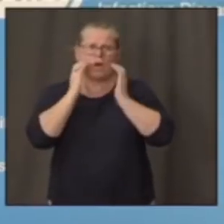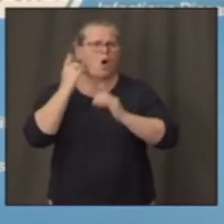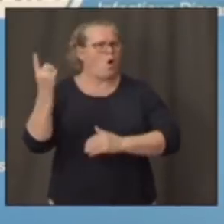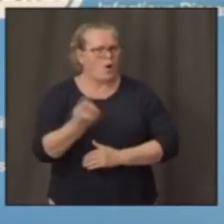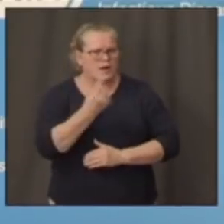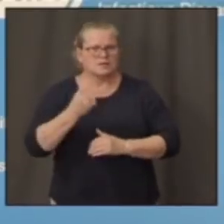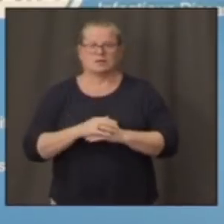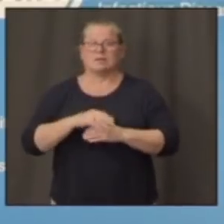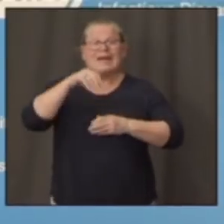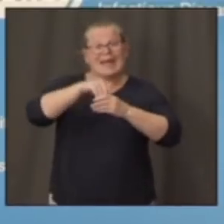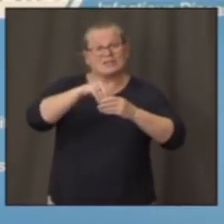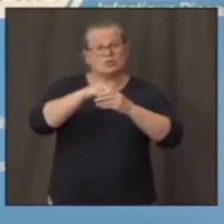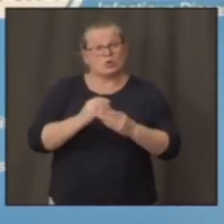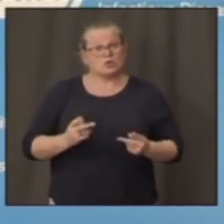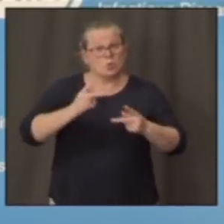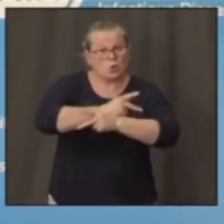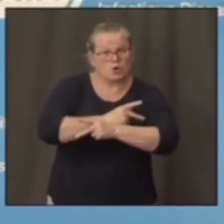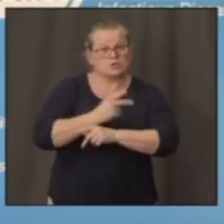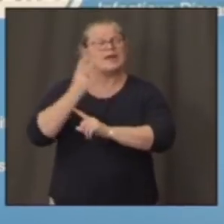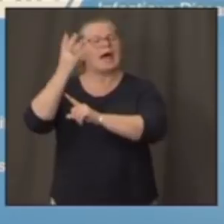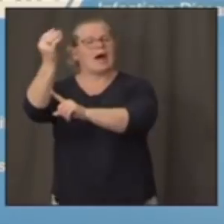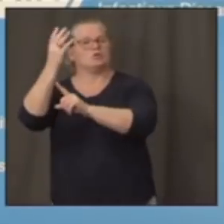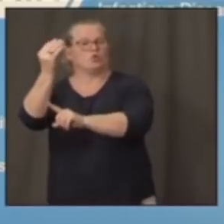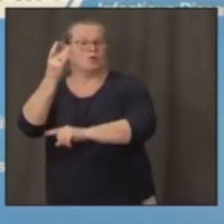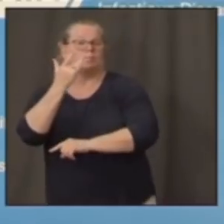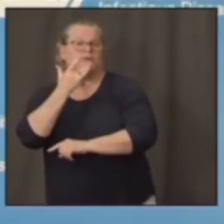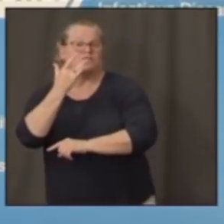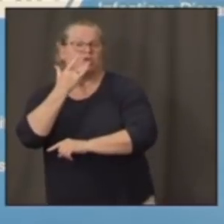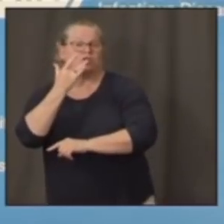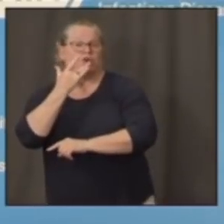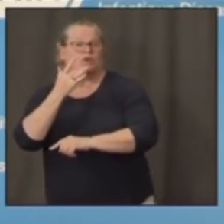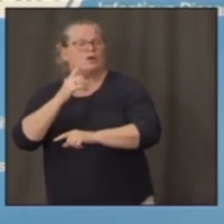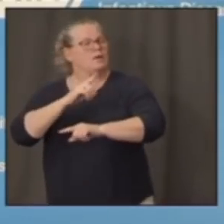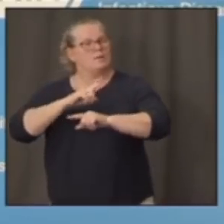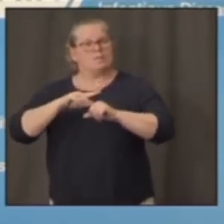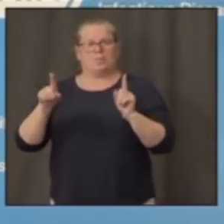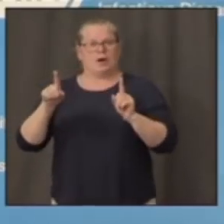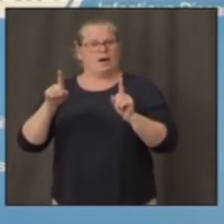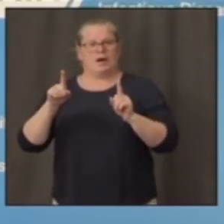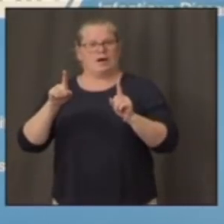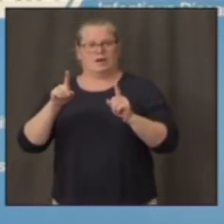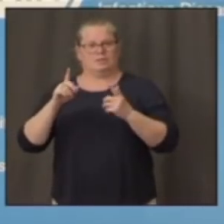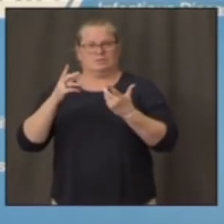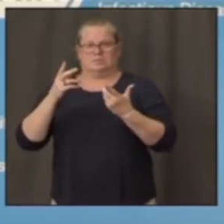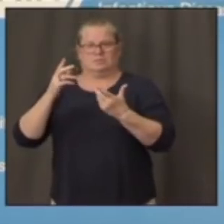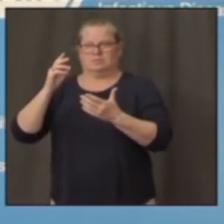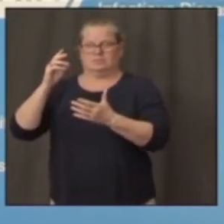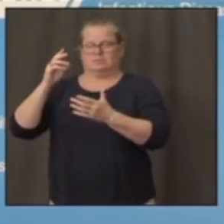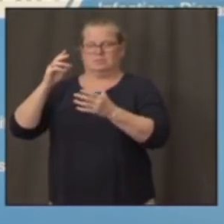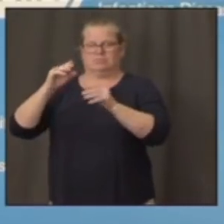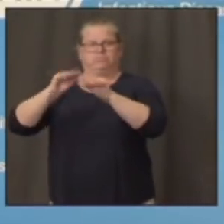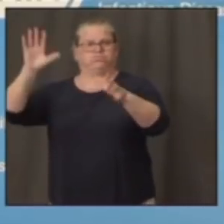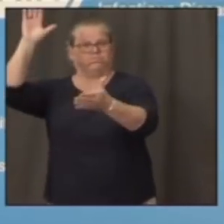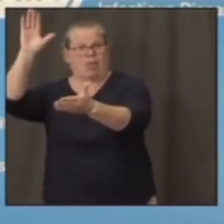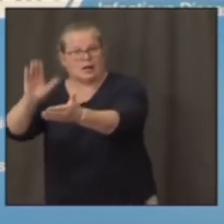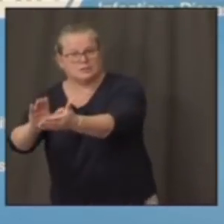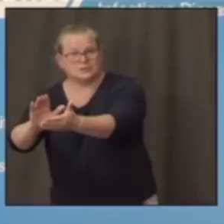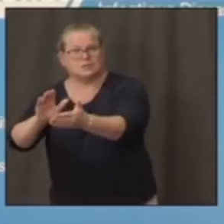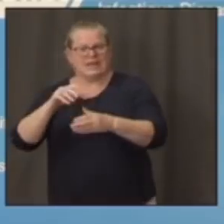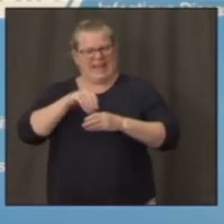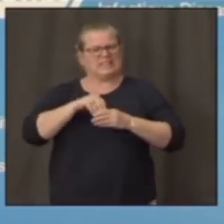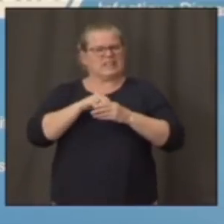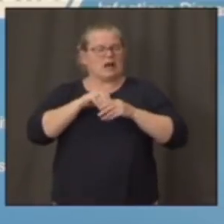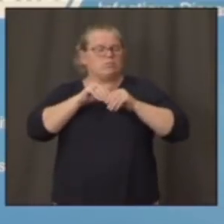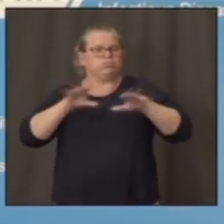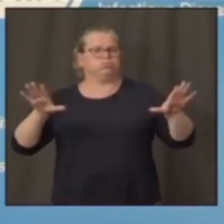Outdoors are always more favorable for no transmission versus indoor where there is transmission. The other thing